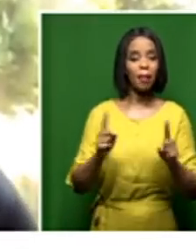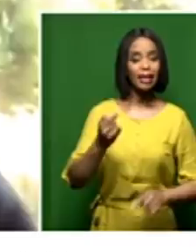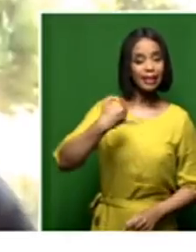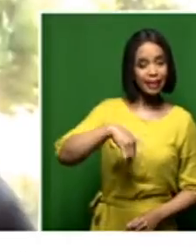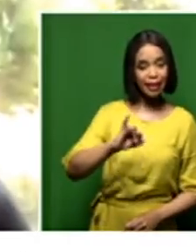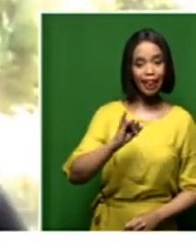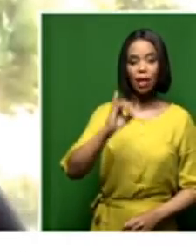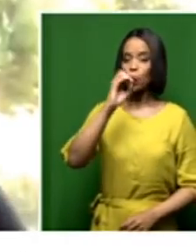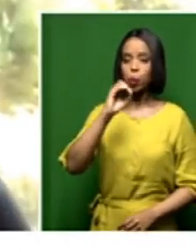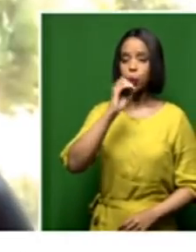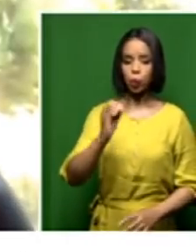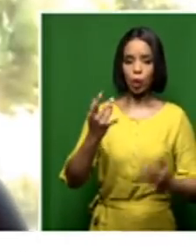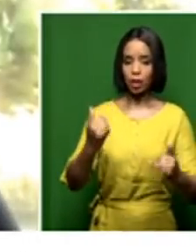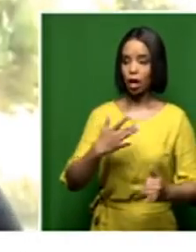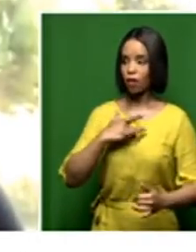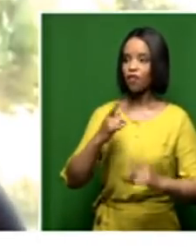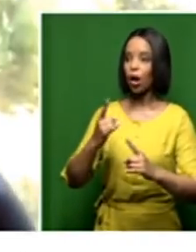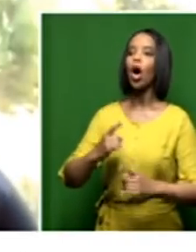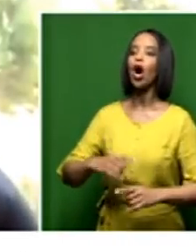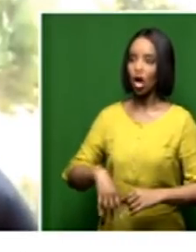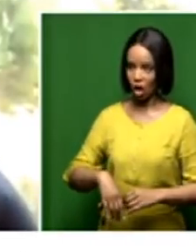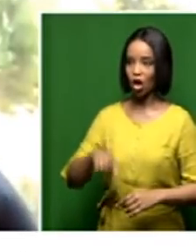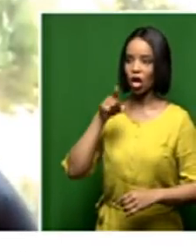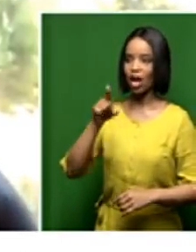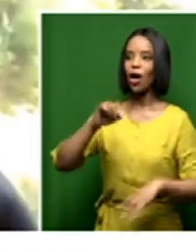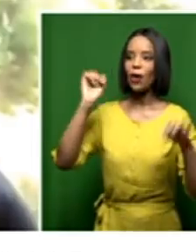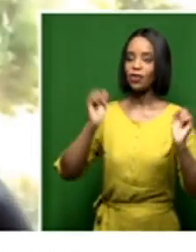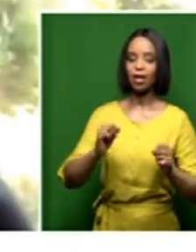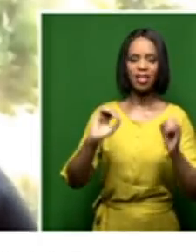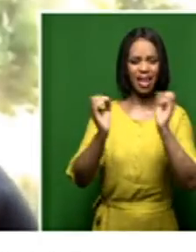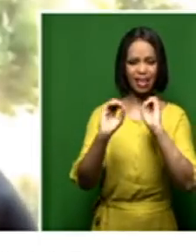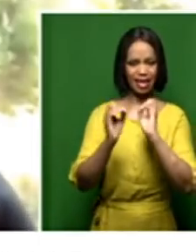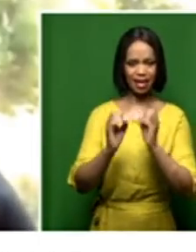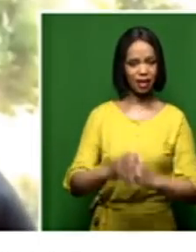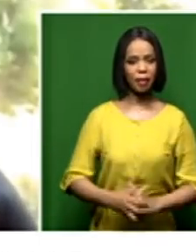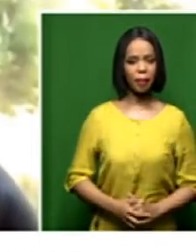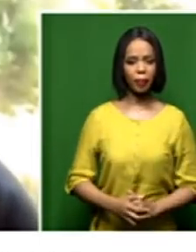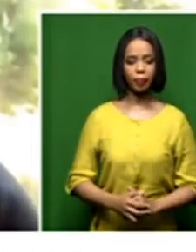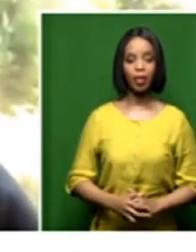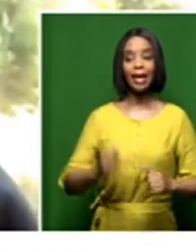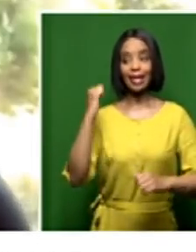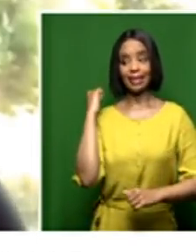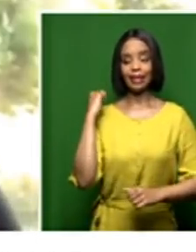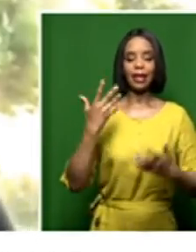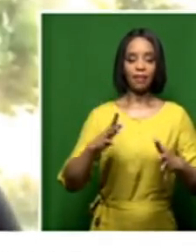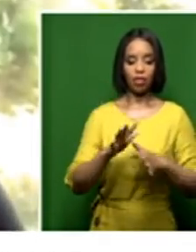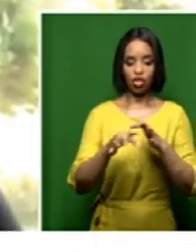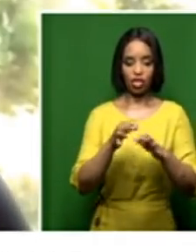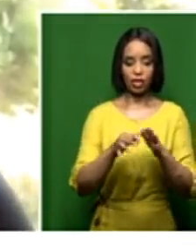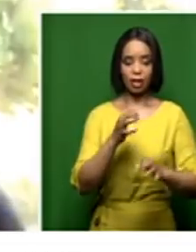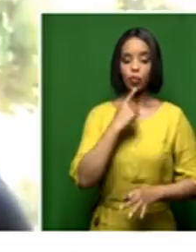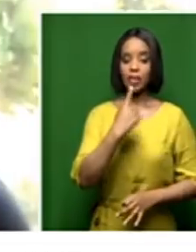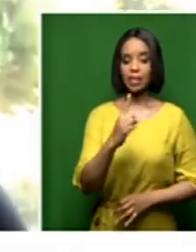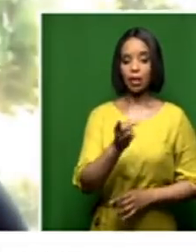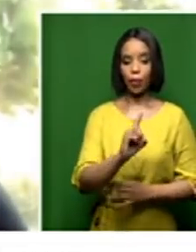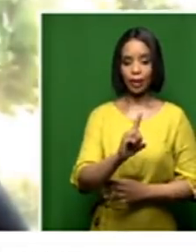critical matter. We would have described it yesterday that we think the NPA, and not only on